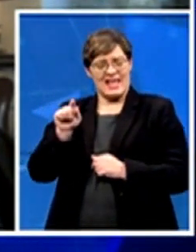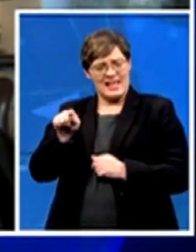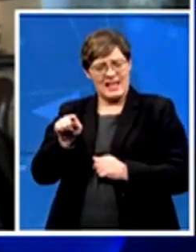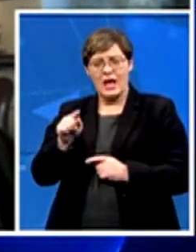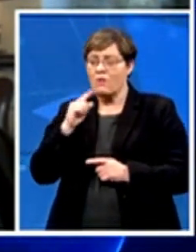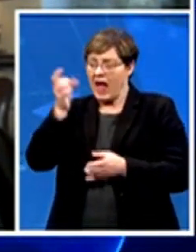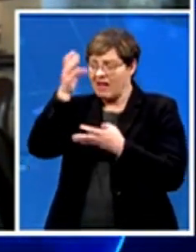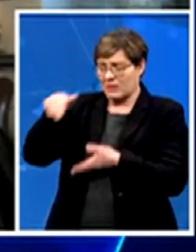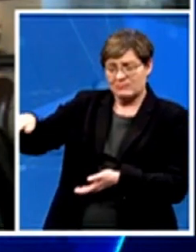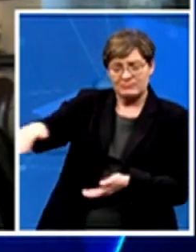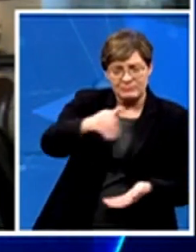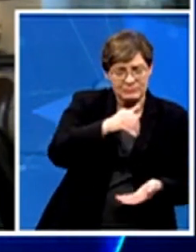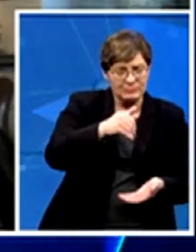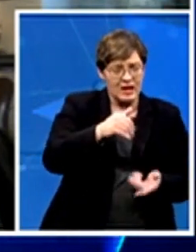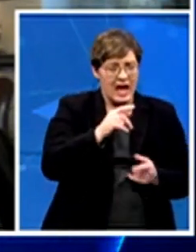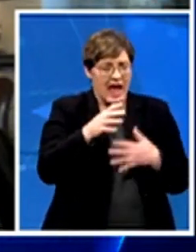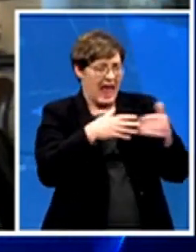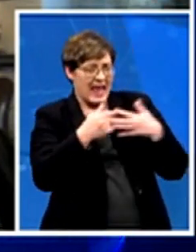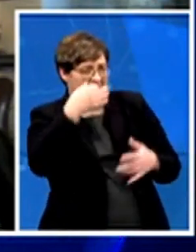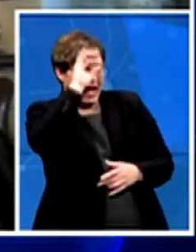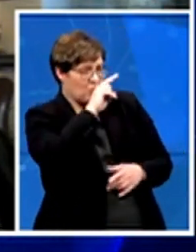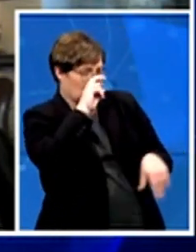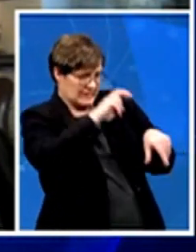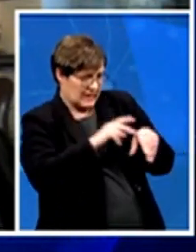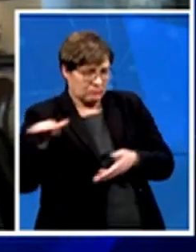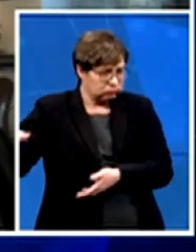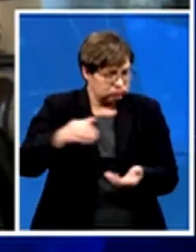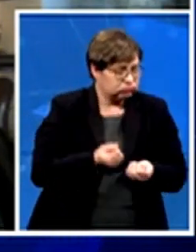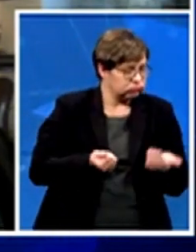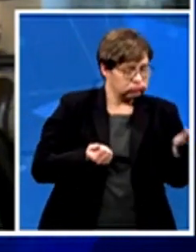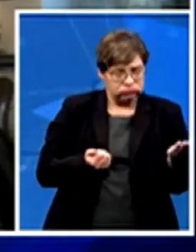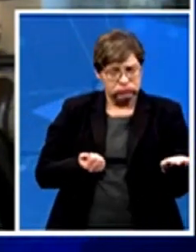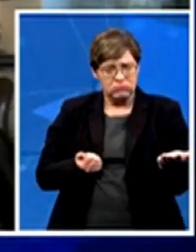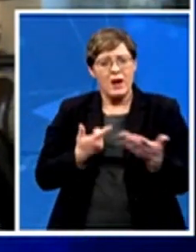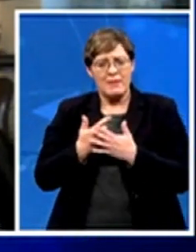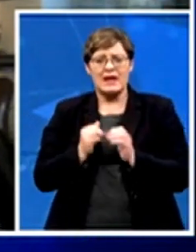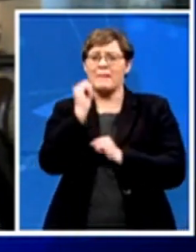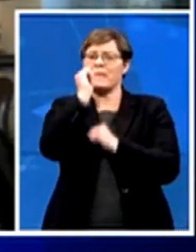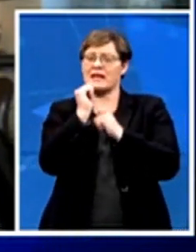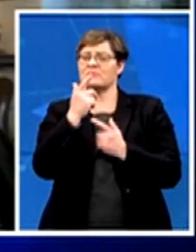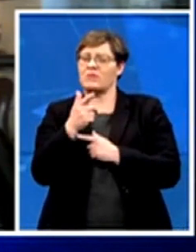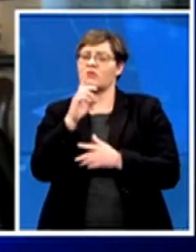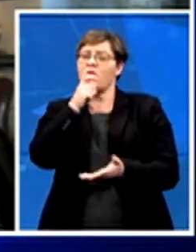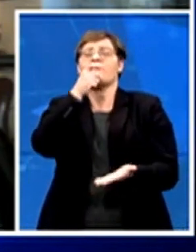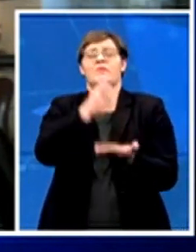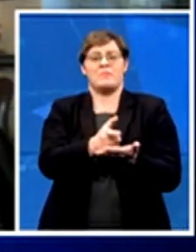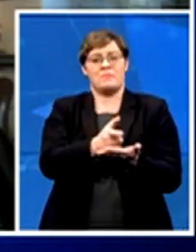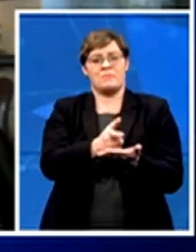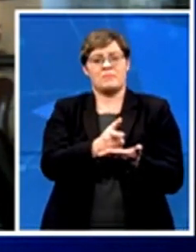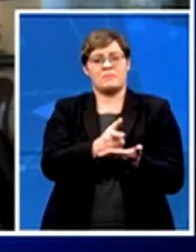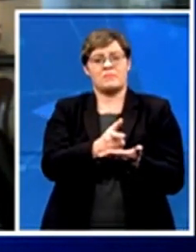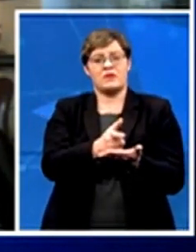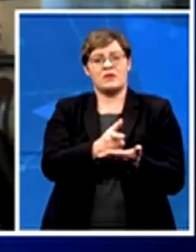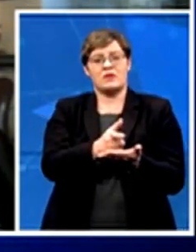any government official? mean, is there perhaps a mechanism in place to confirm that the need does indeed exist for such intelligence?